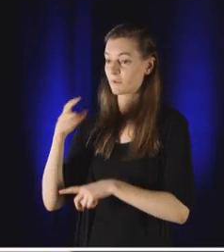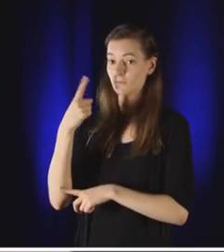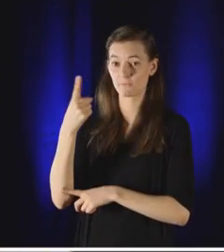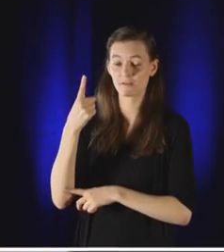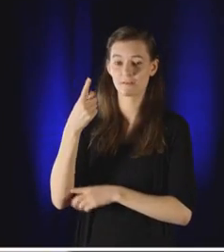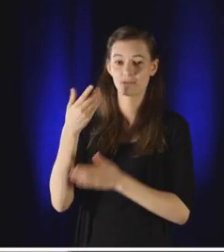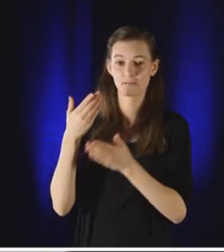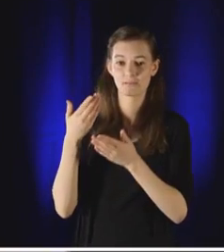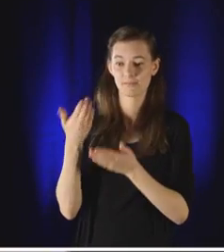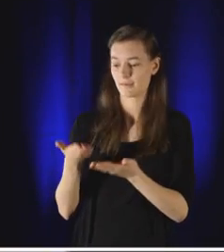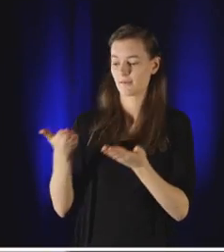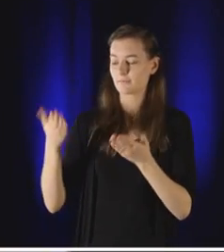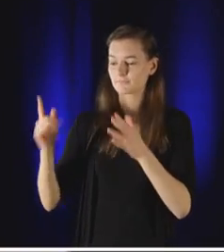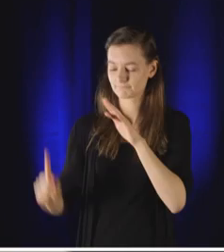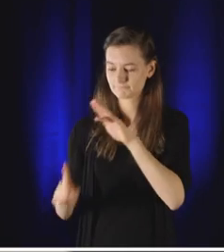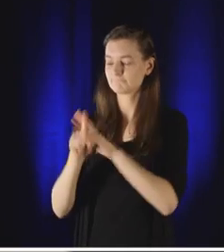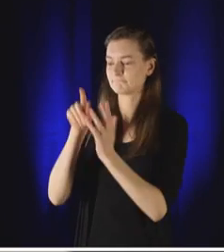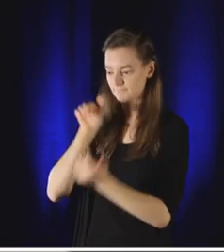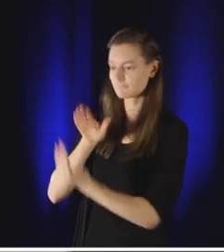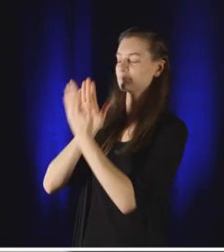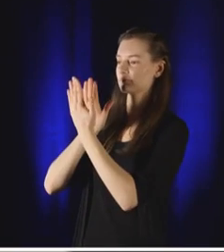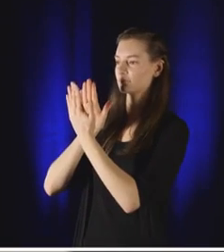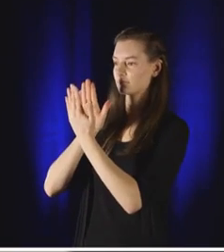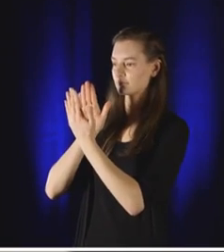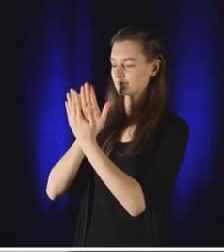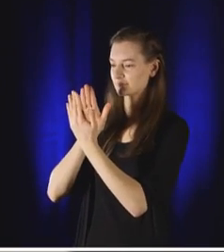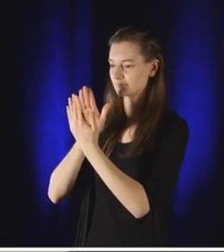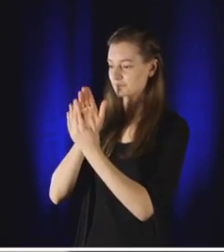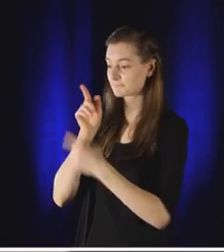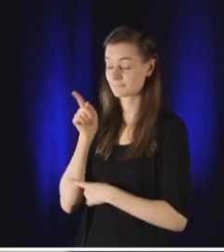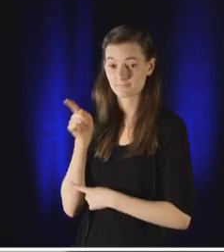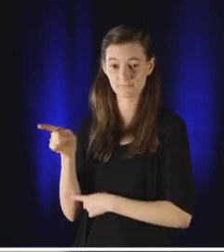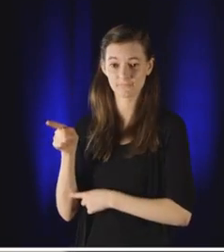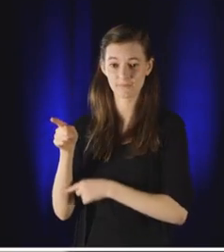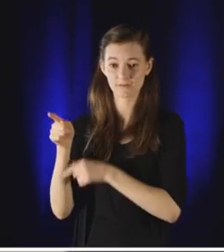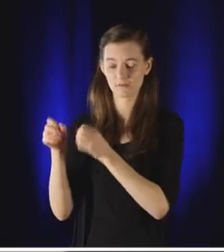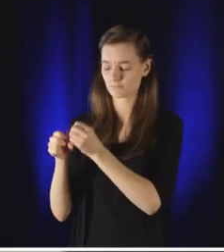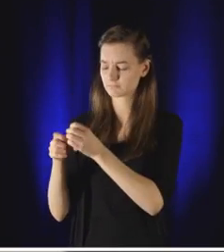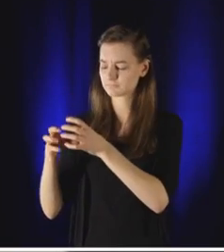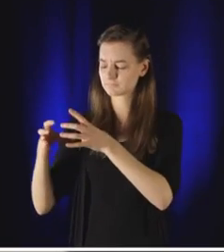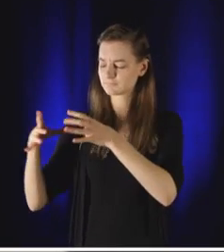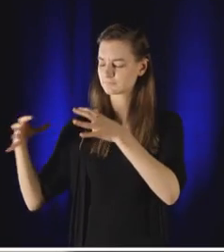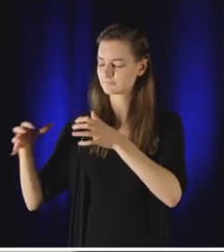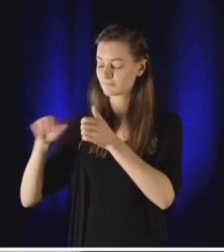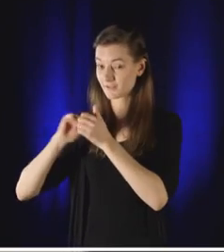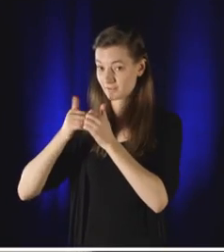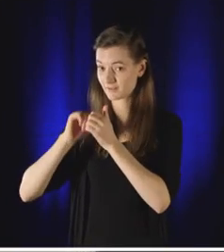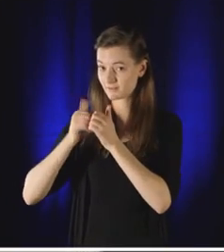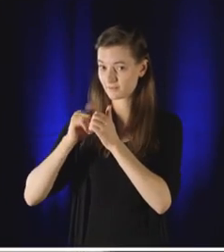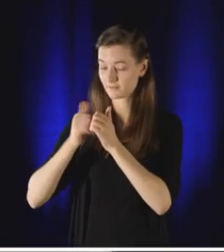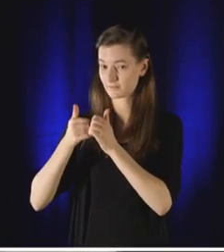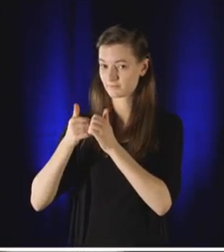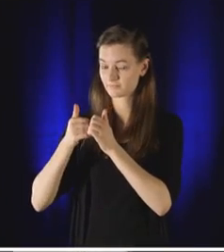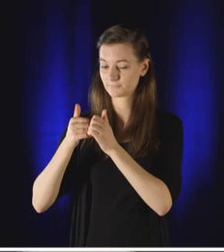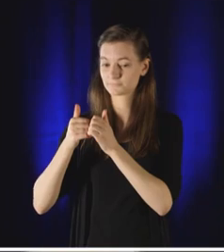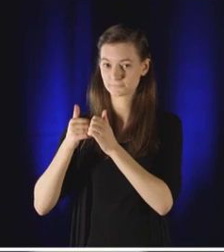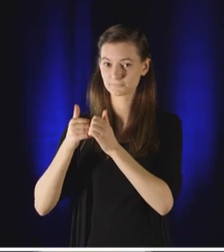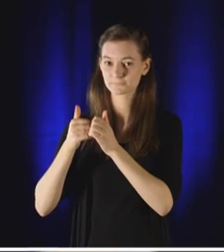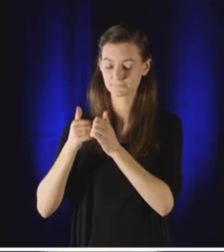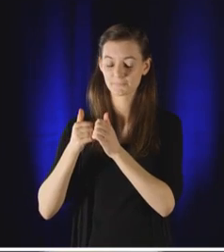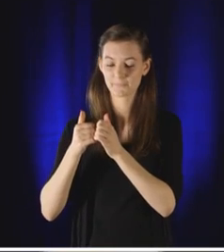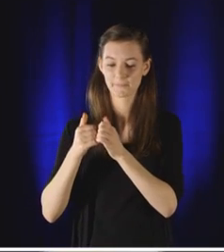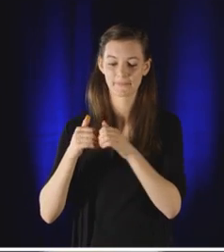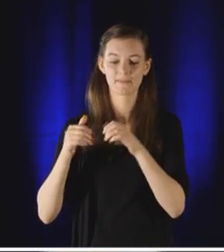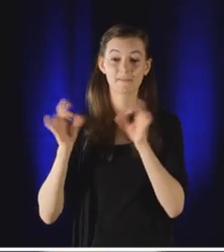confronted again and again with the same conclusion. At every stage of its history, ISIS has grown